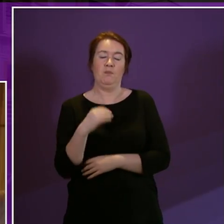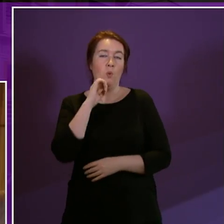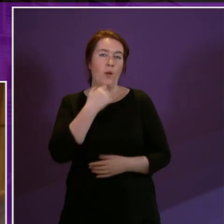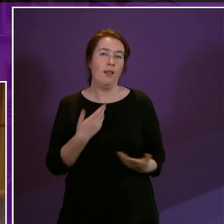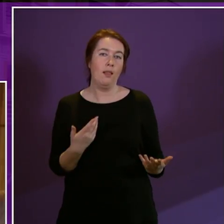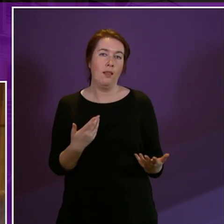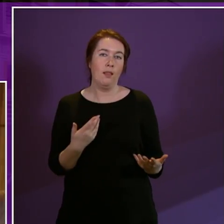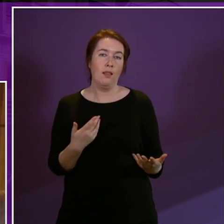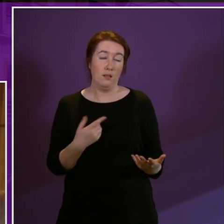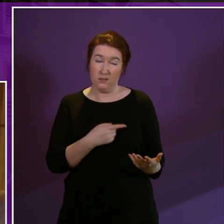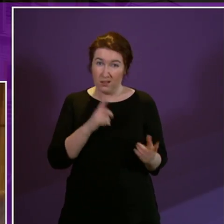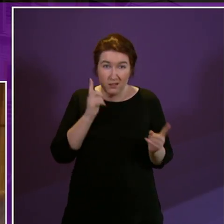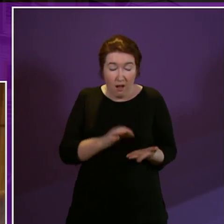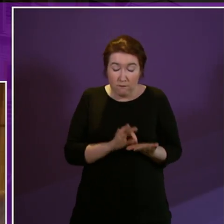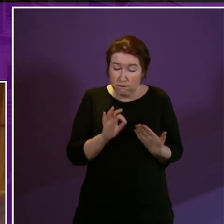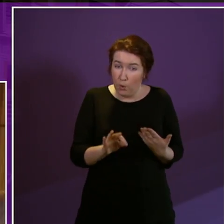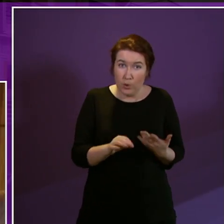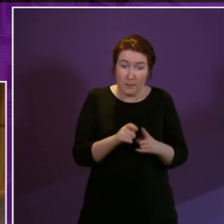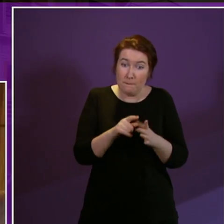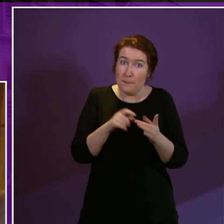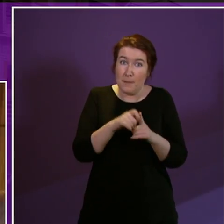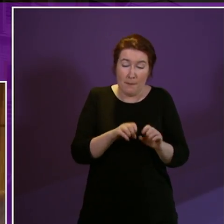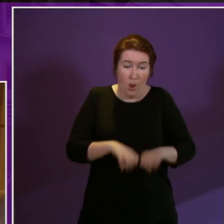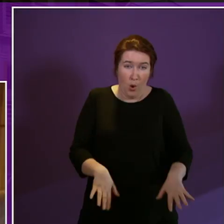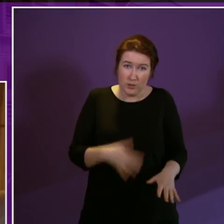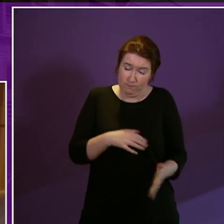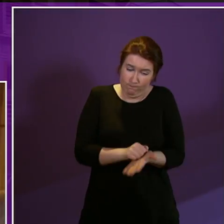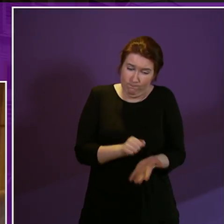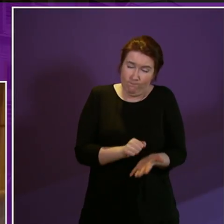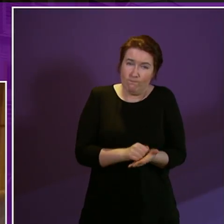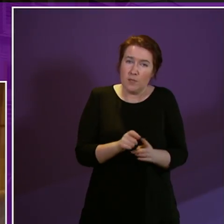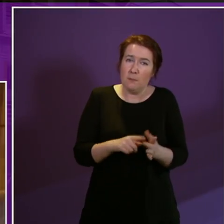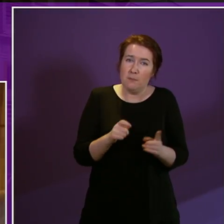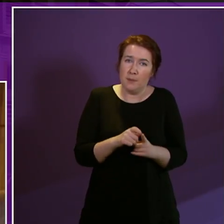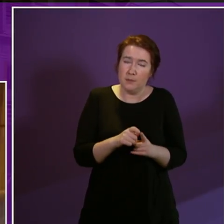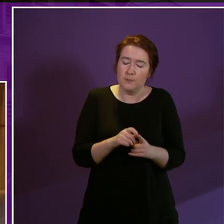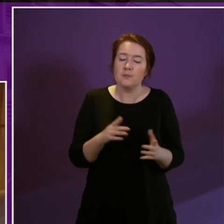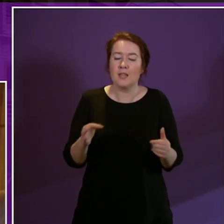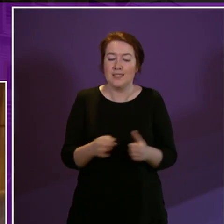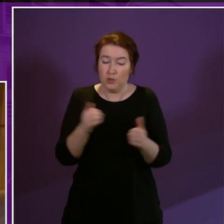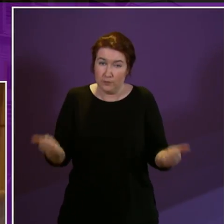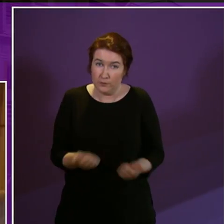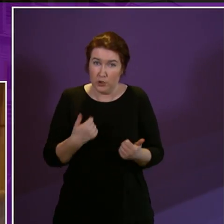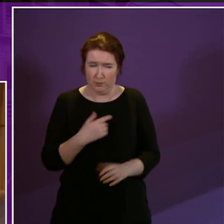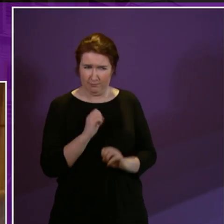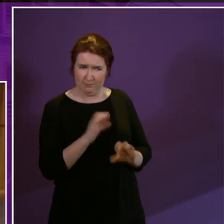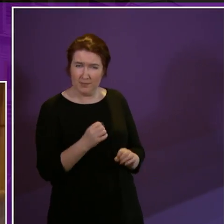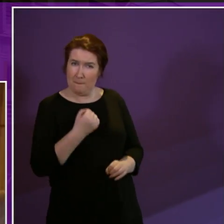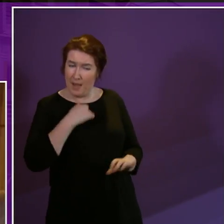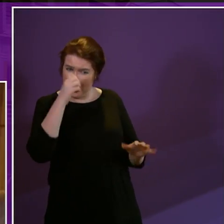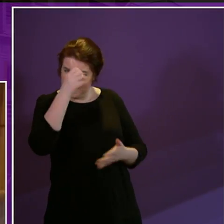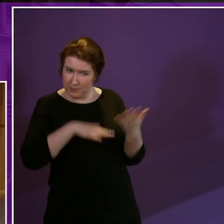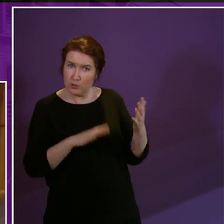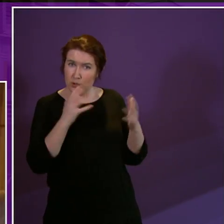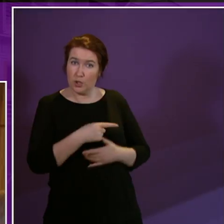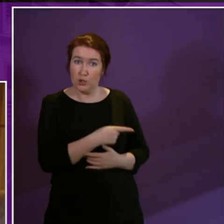she cannot afford to lose her PIP payments after the review when I fed back to her my experience and concerns